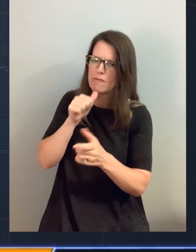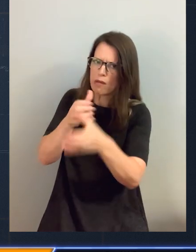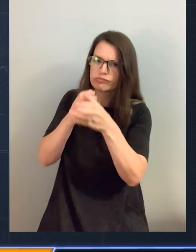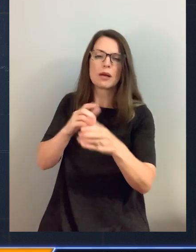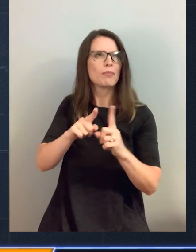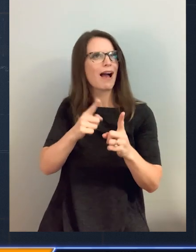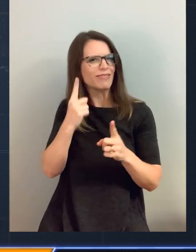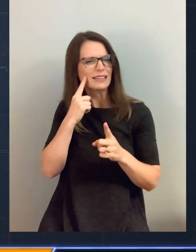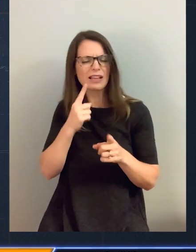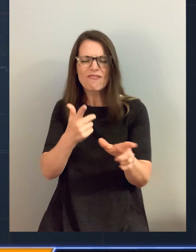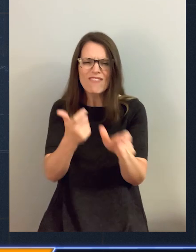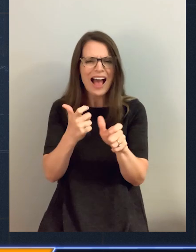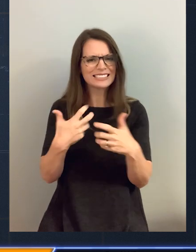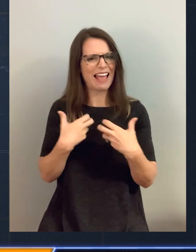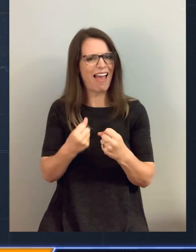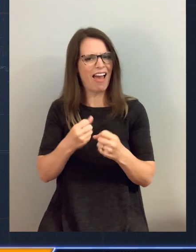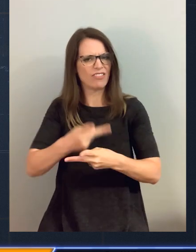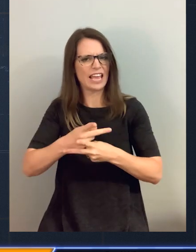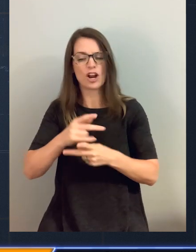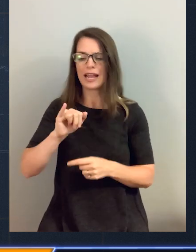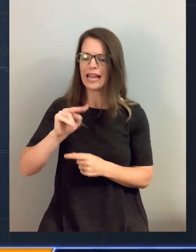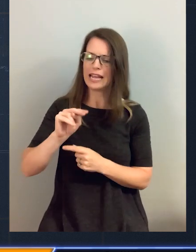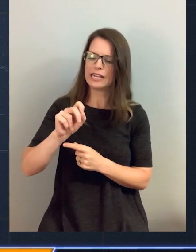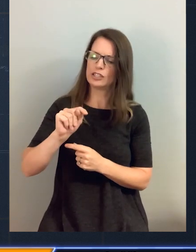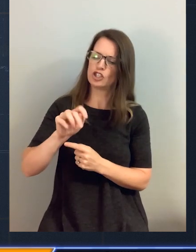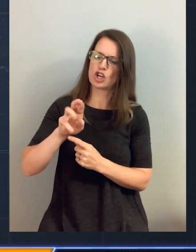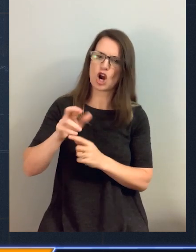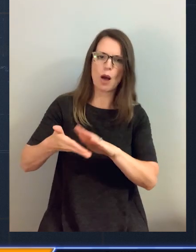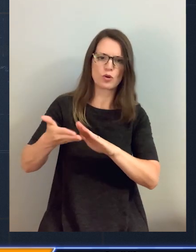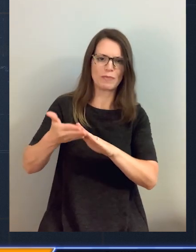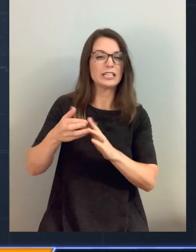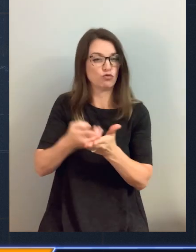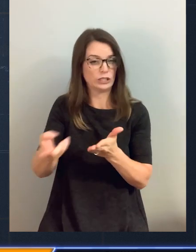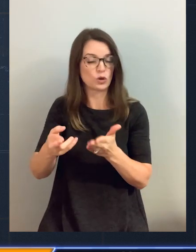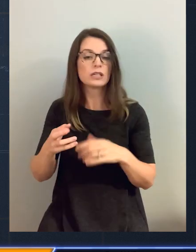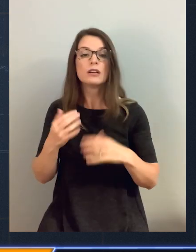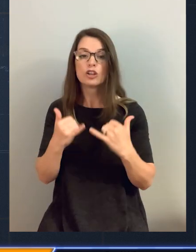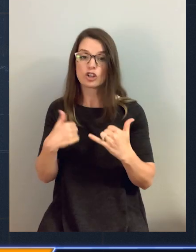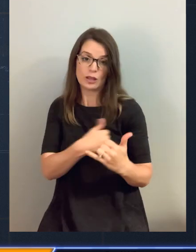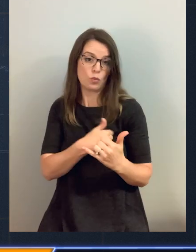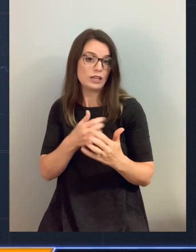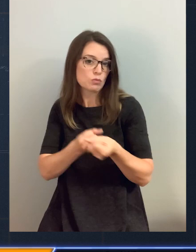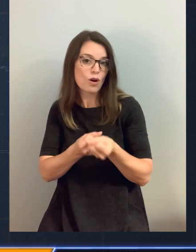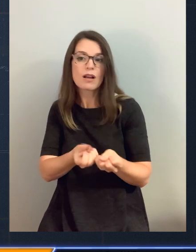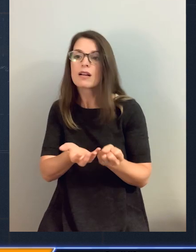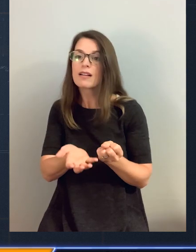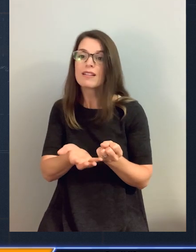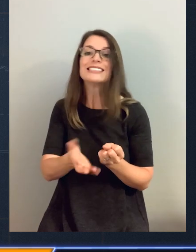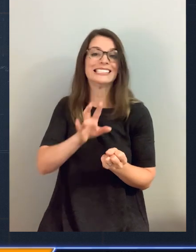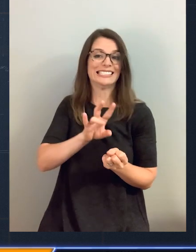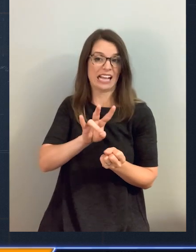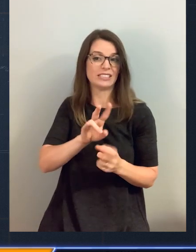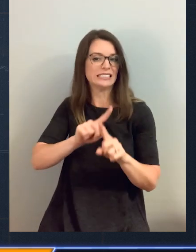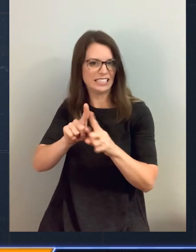stands for FAST Healthcare Interoperability Resource, and we currently support 71 different FHIR resource types.